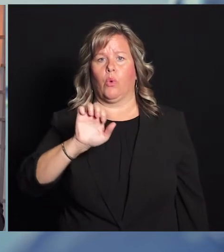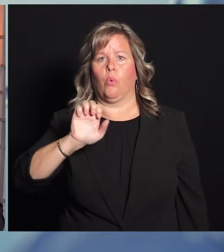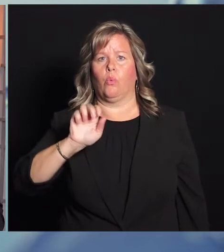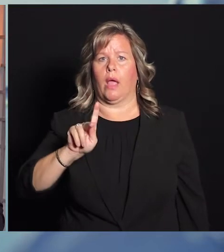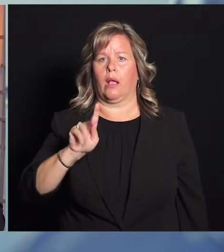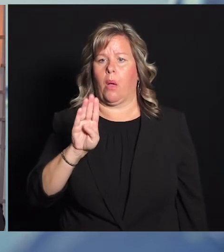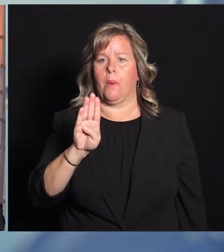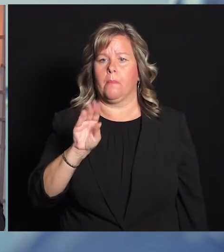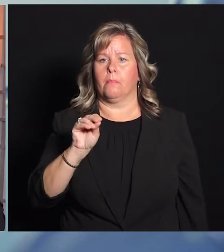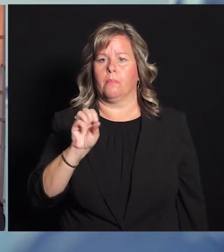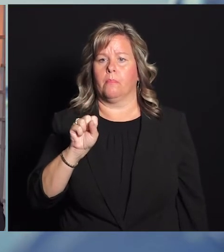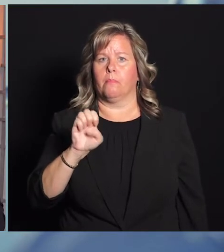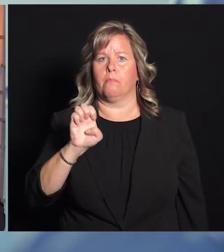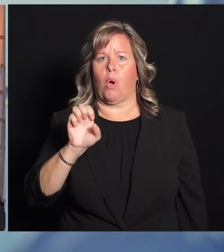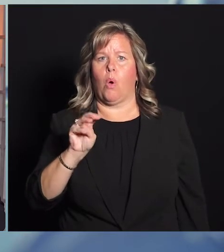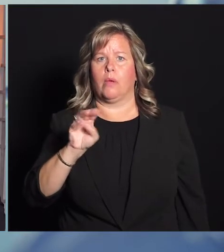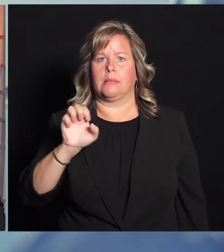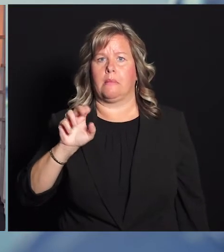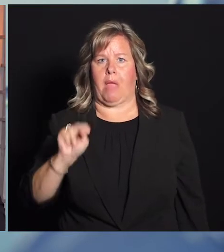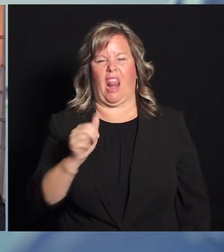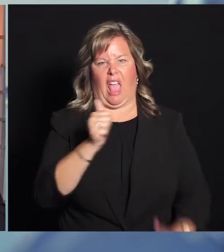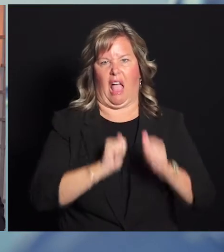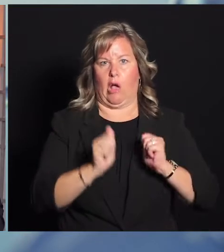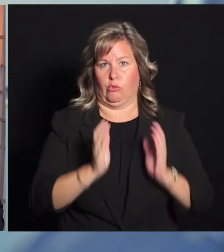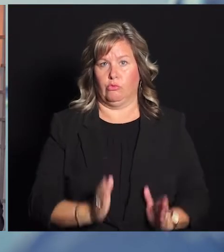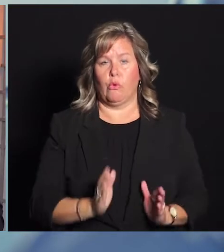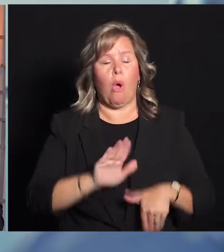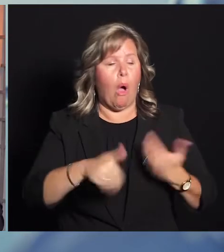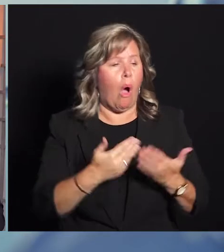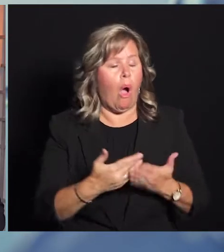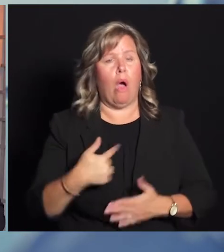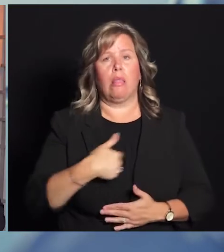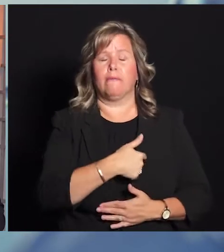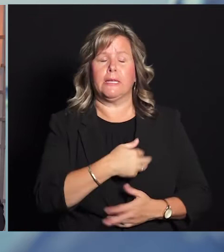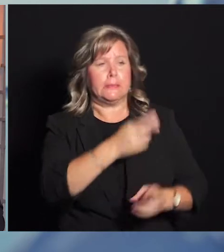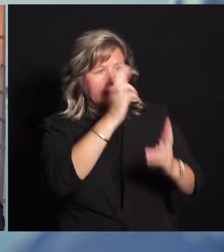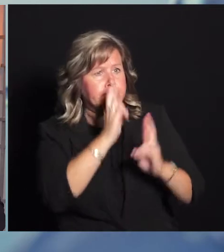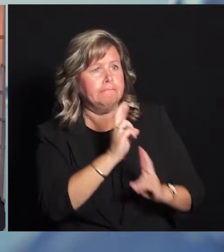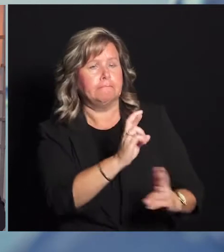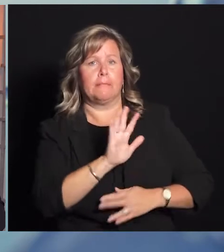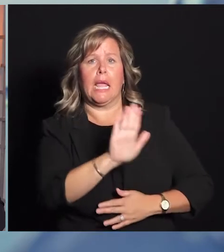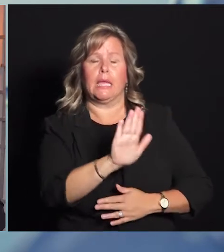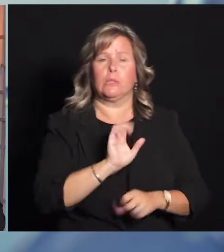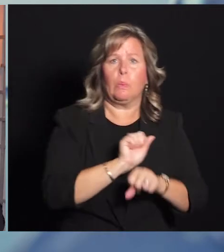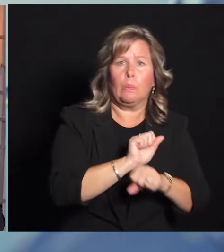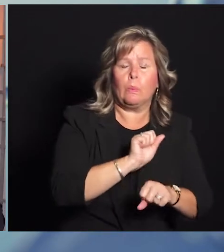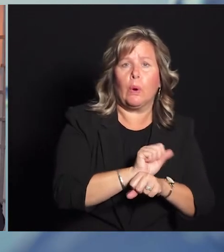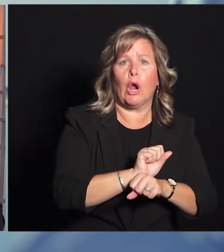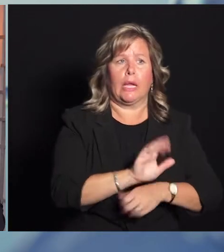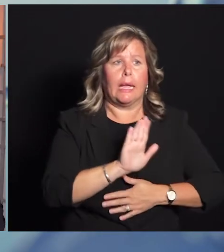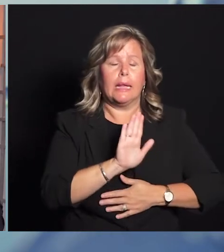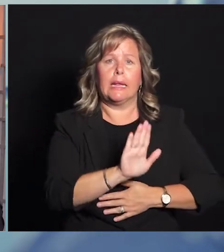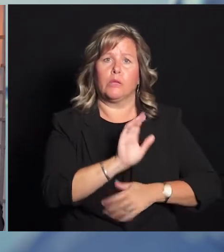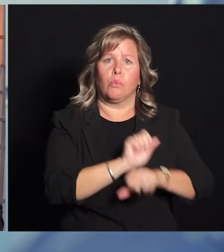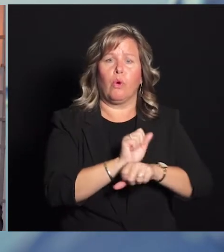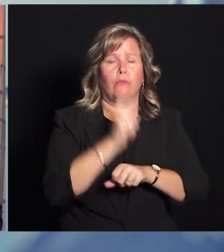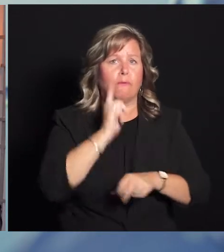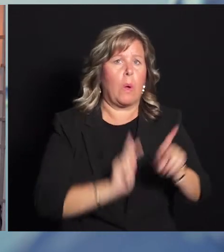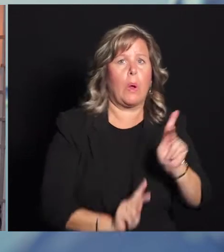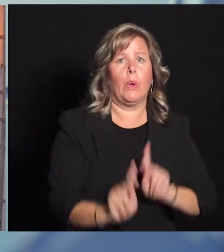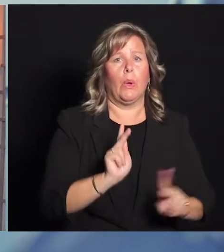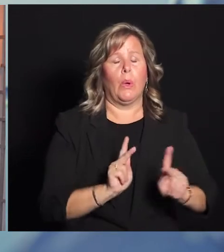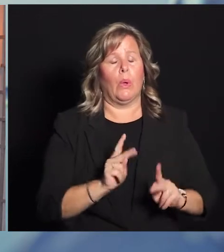And I think we all respected his work and respected his humanitarian work as well.